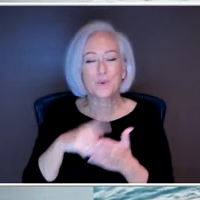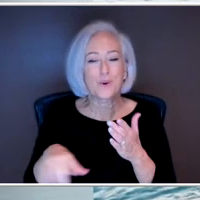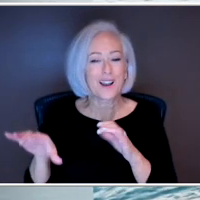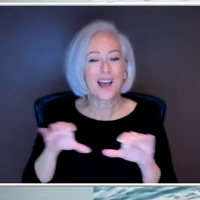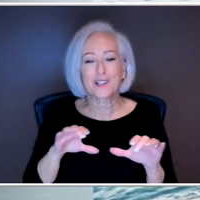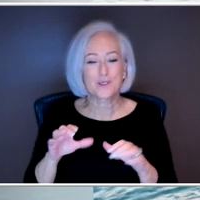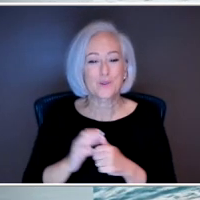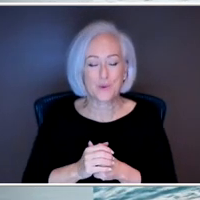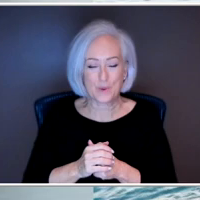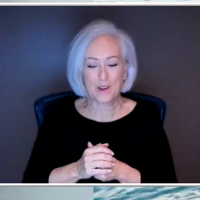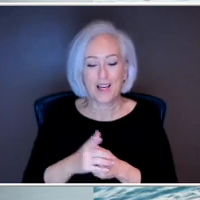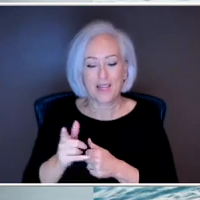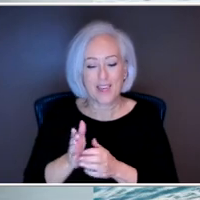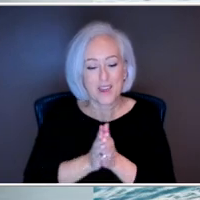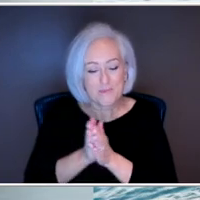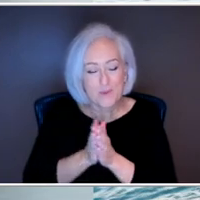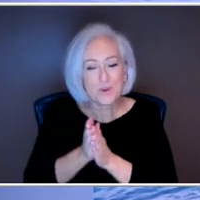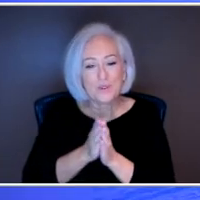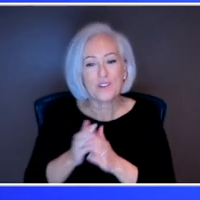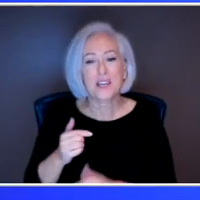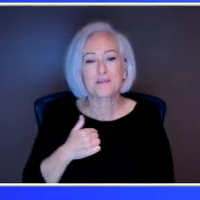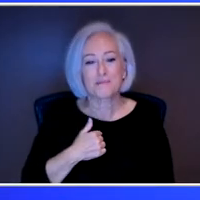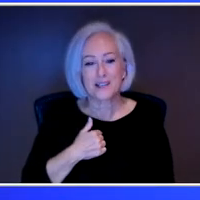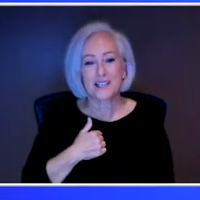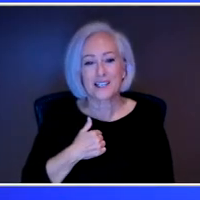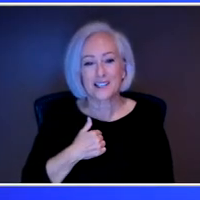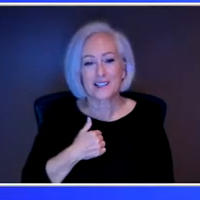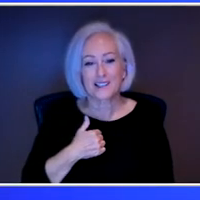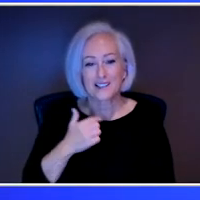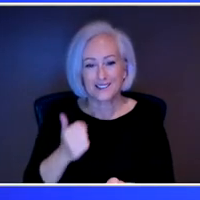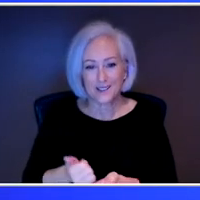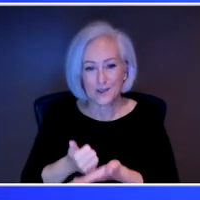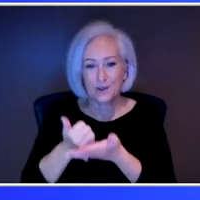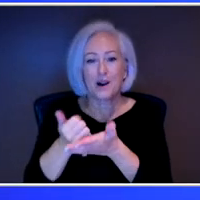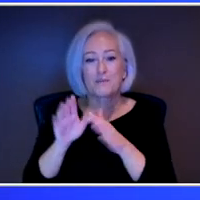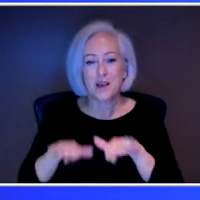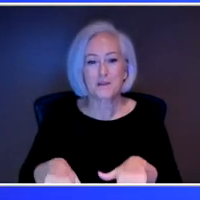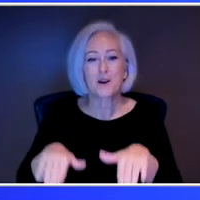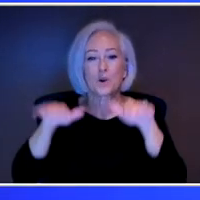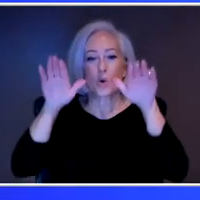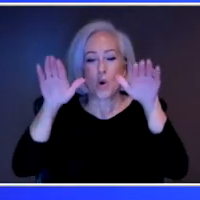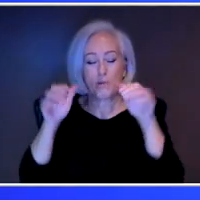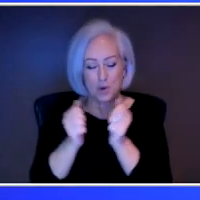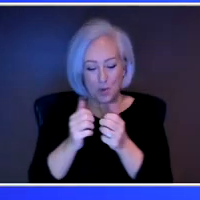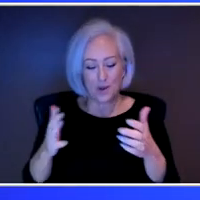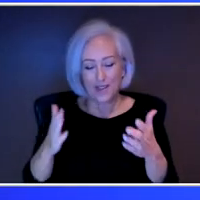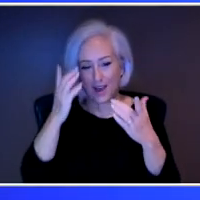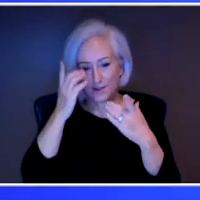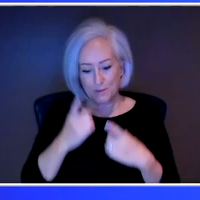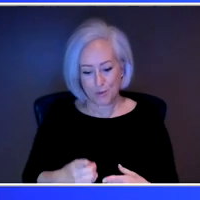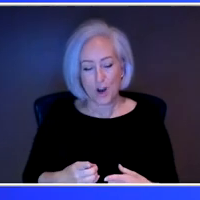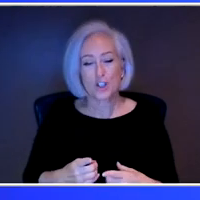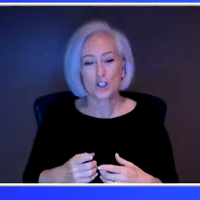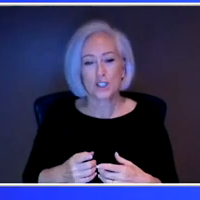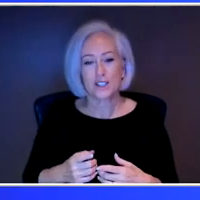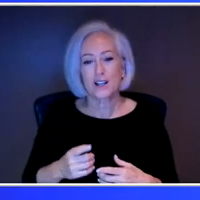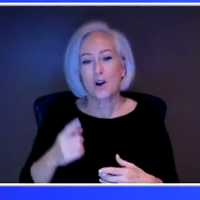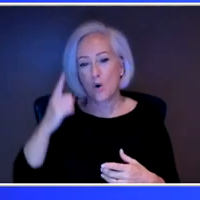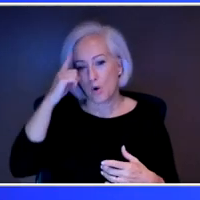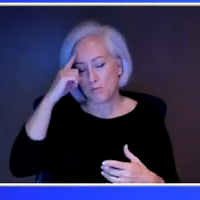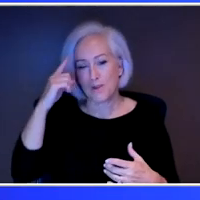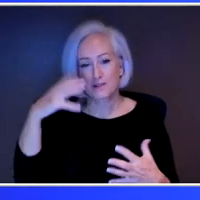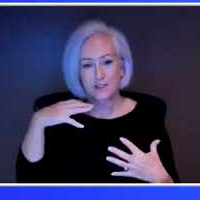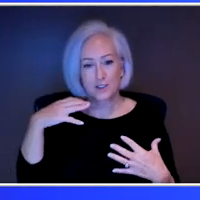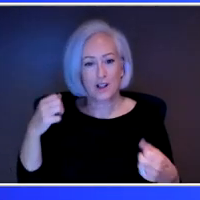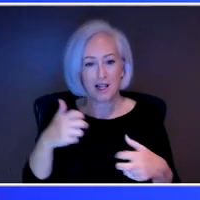to help them grow up, hopefully, without that depression piece or mental illness. And yet at the